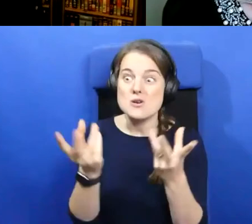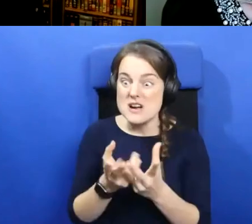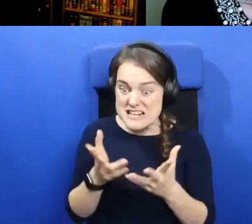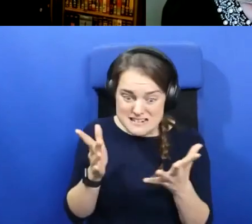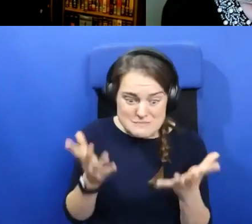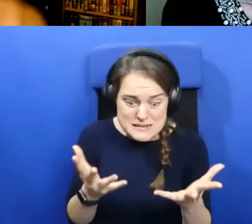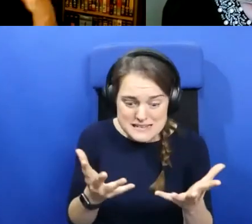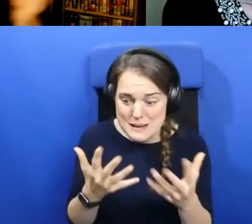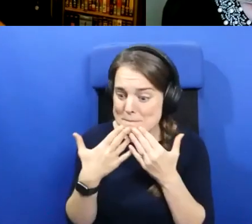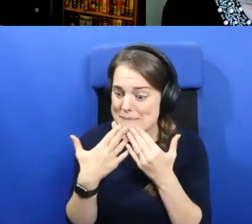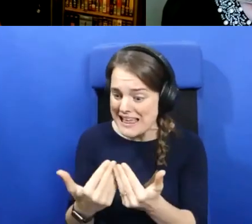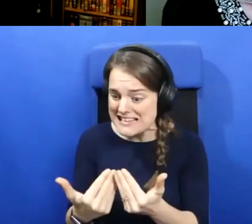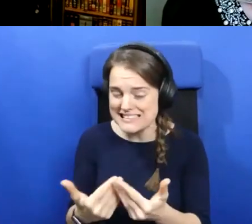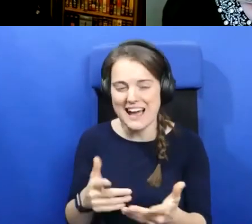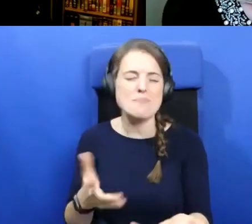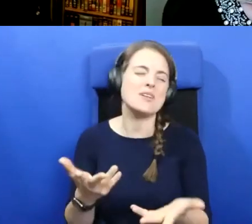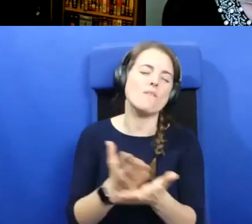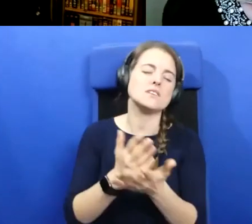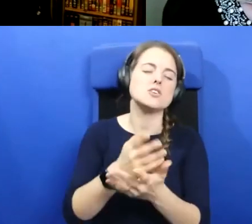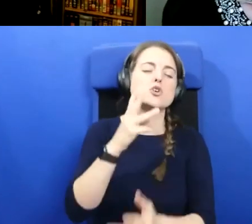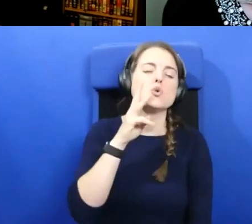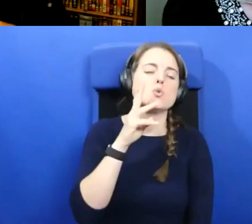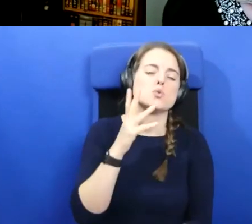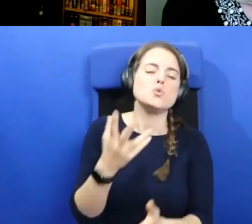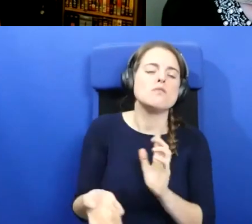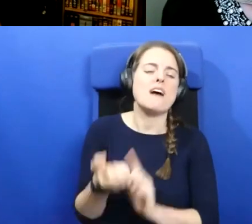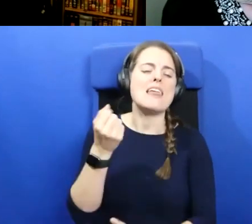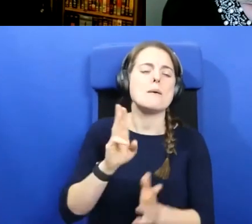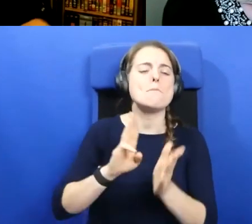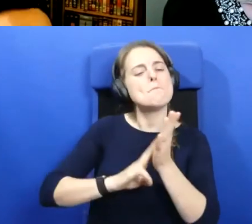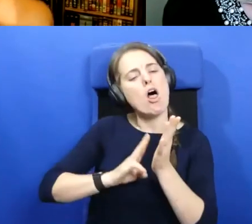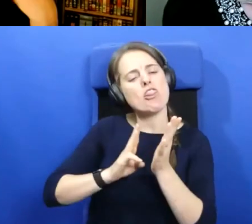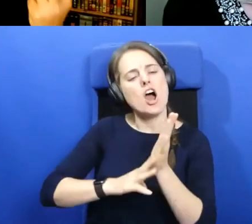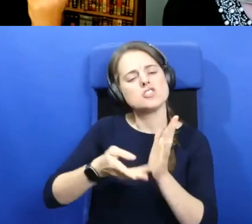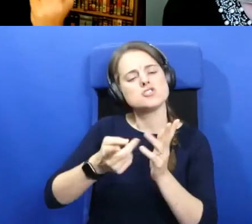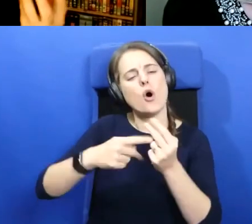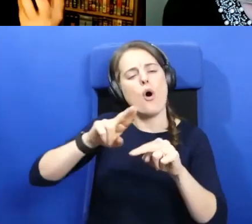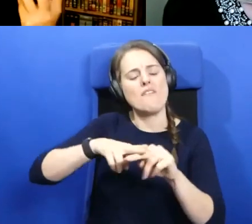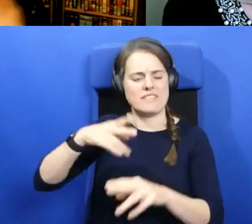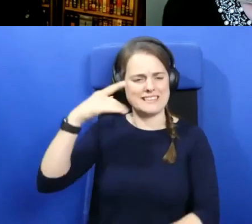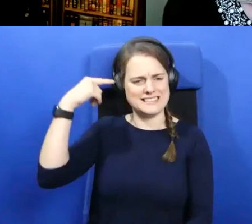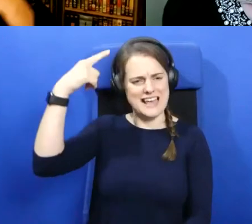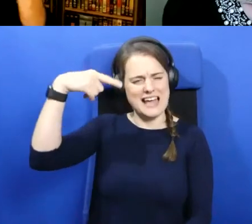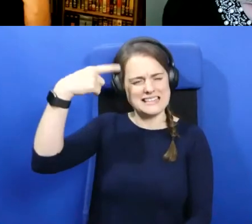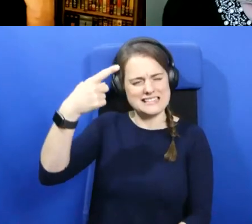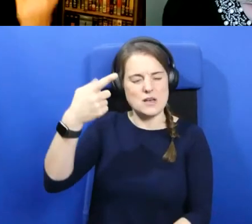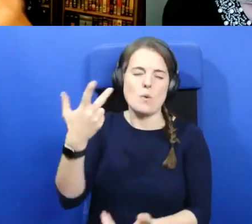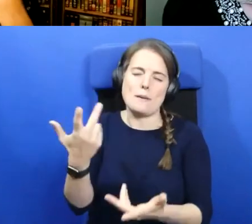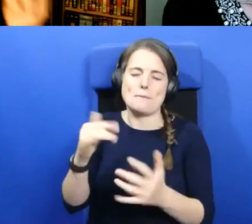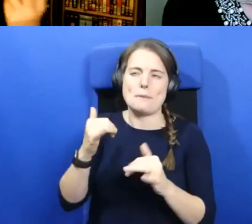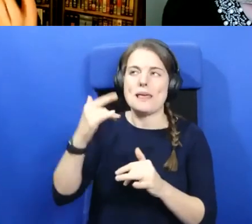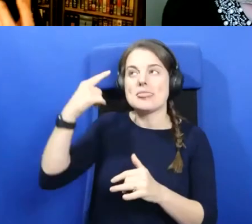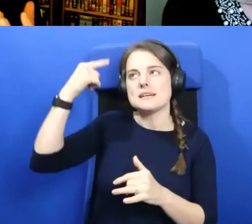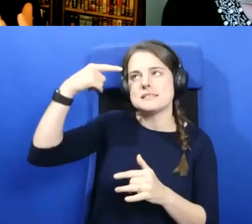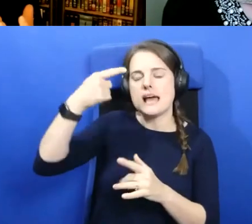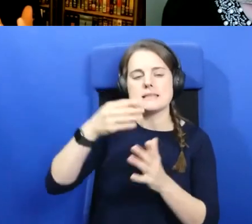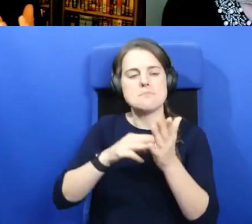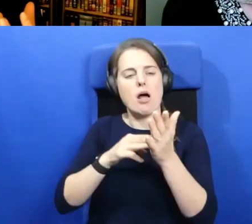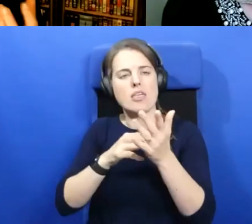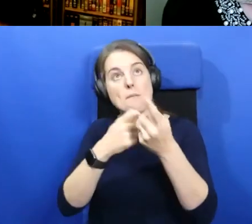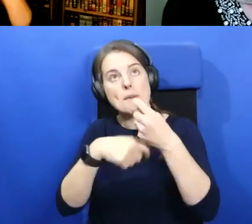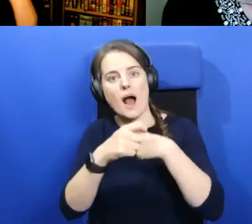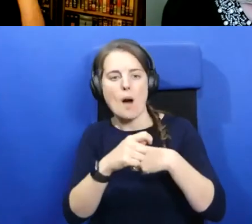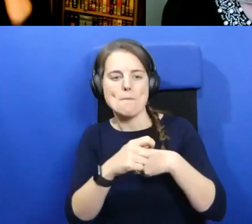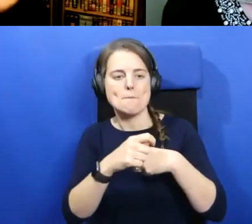get the sort of the, the mothers of the saints type of thing. Where a saint's mother becomes seen as a saint